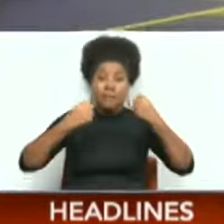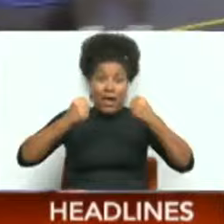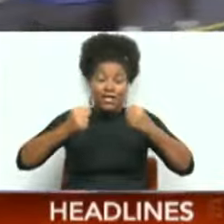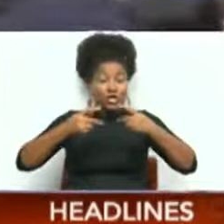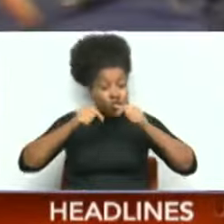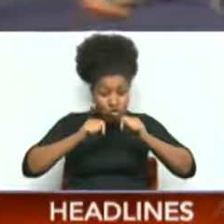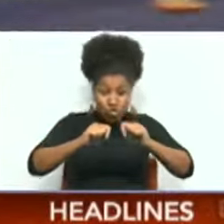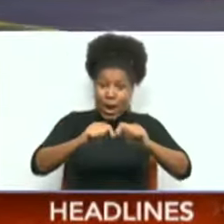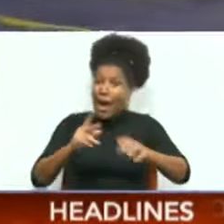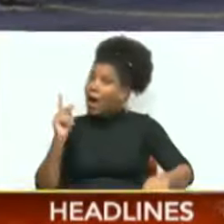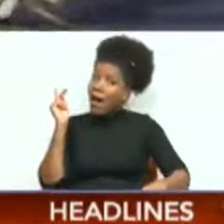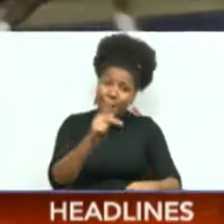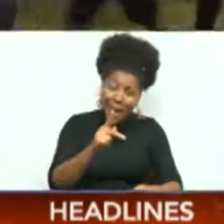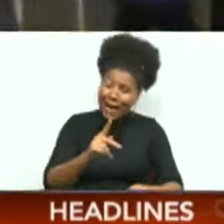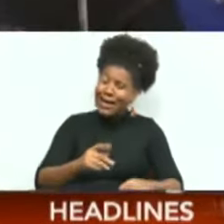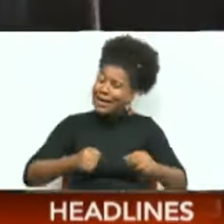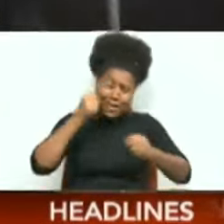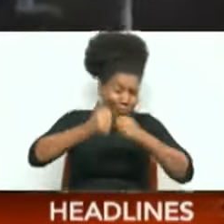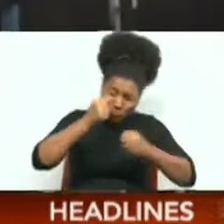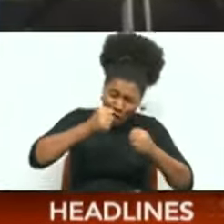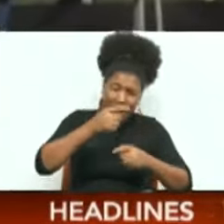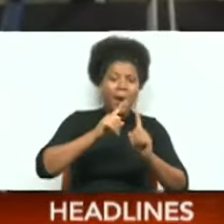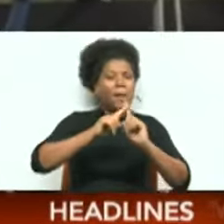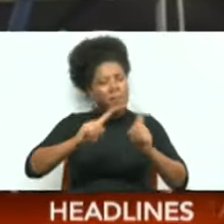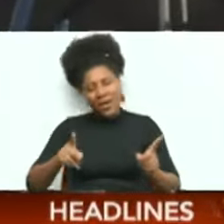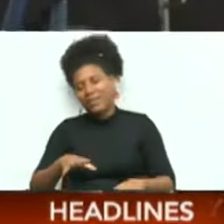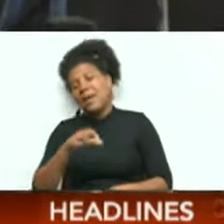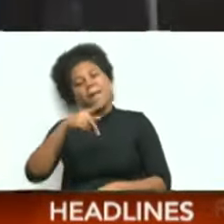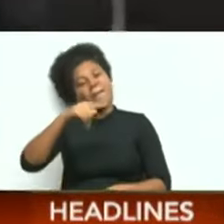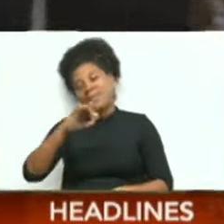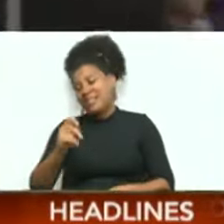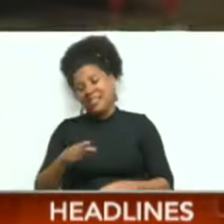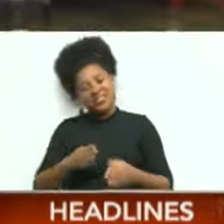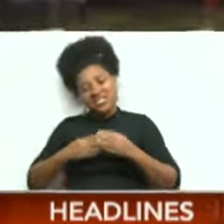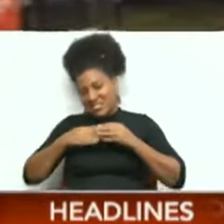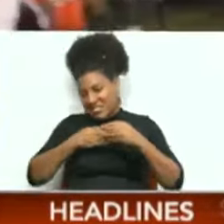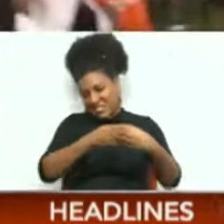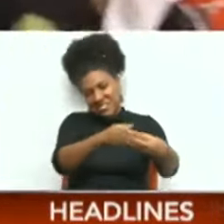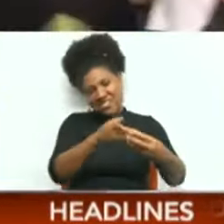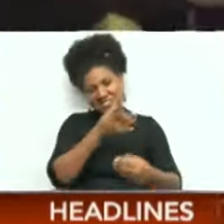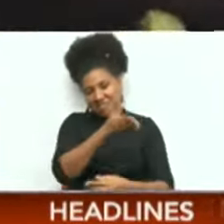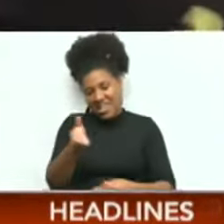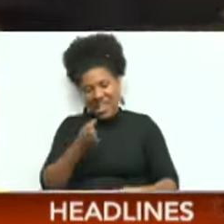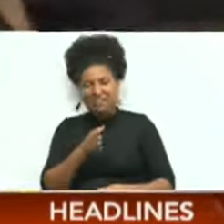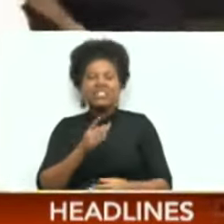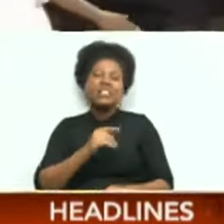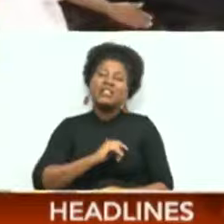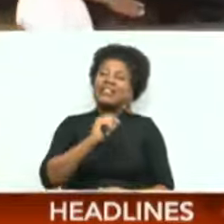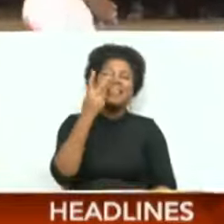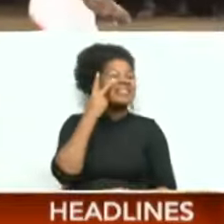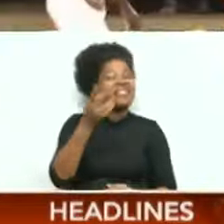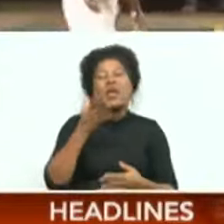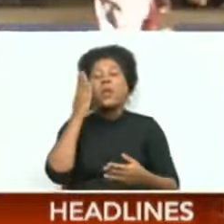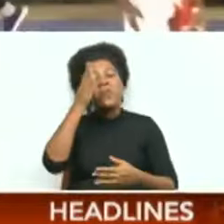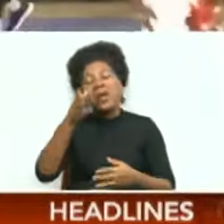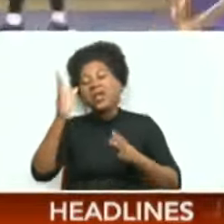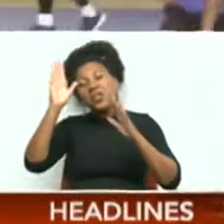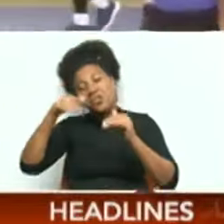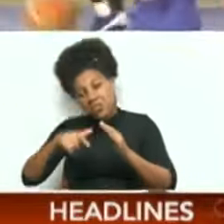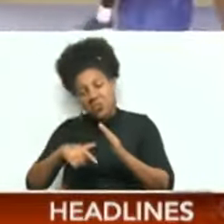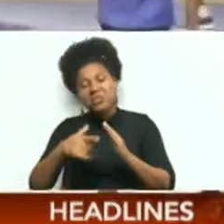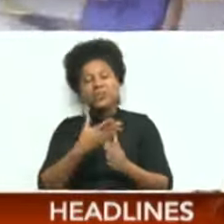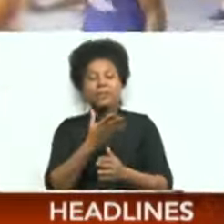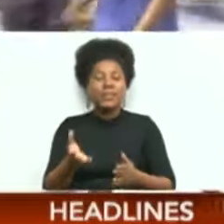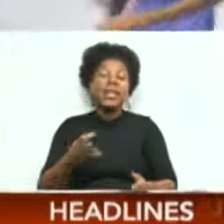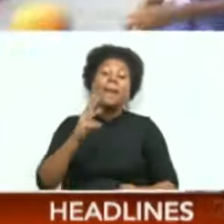incredible comeback but the trend continued throughout the third and fourth quarters as the writing was on the wall. Maloney Pacers was just too